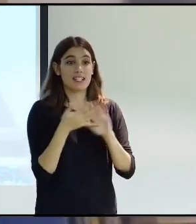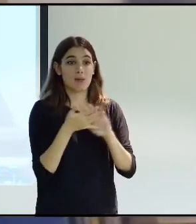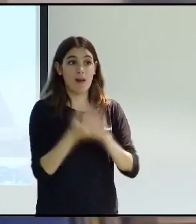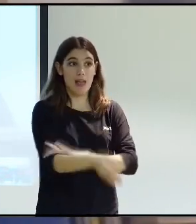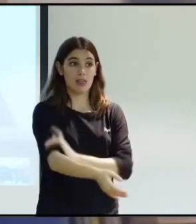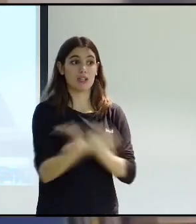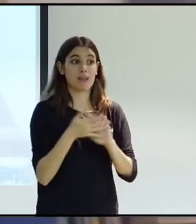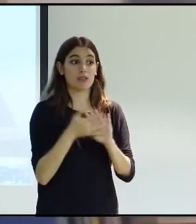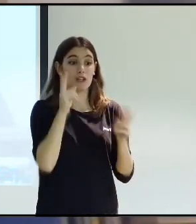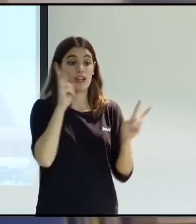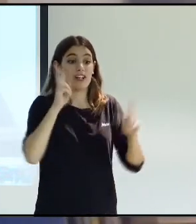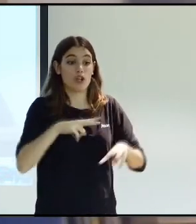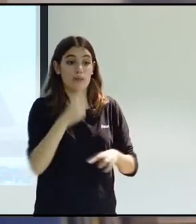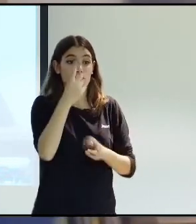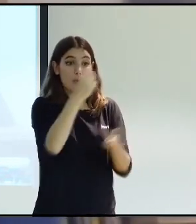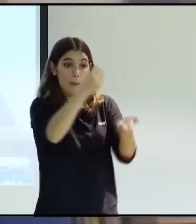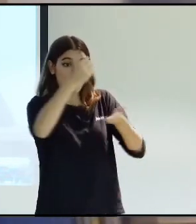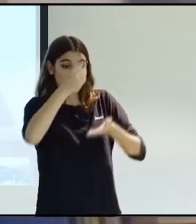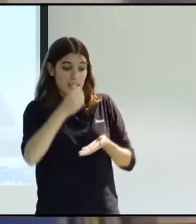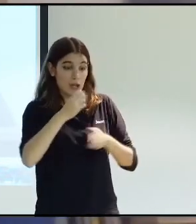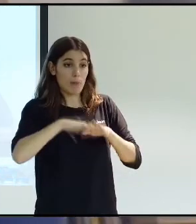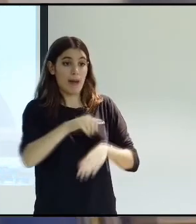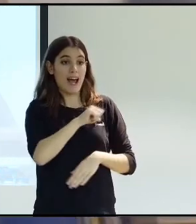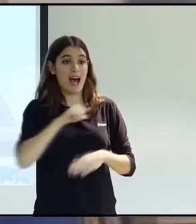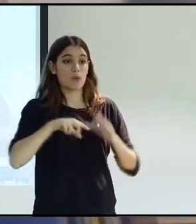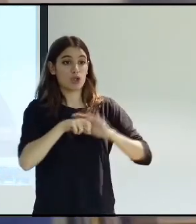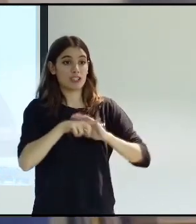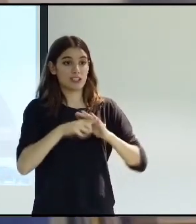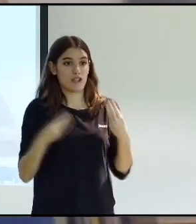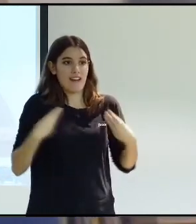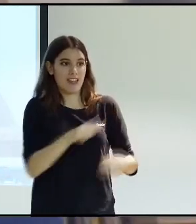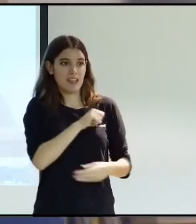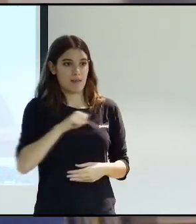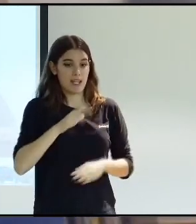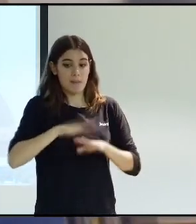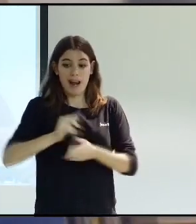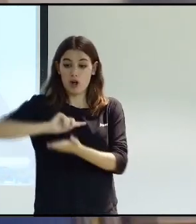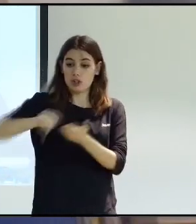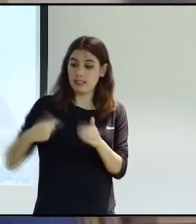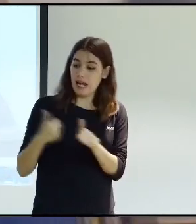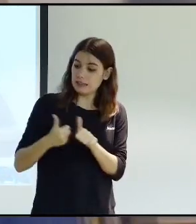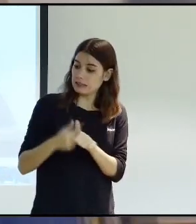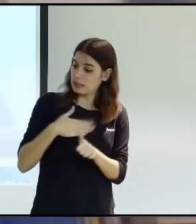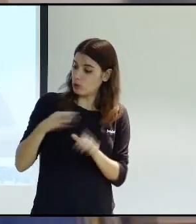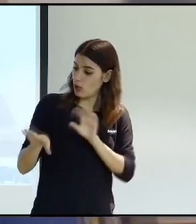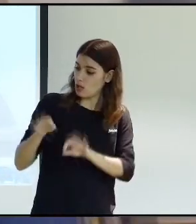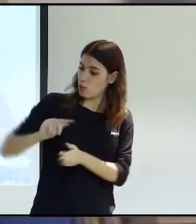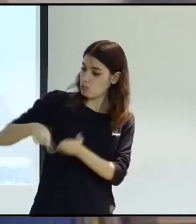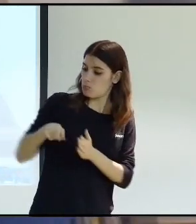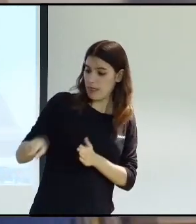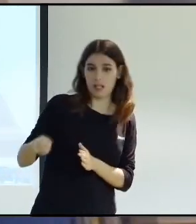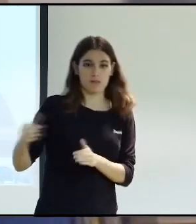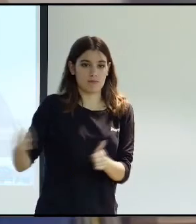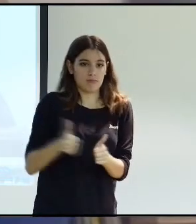requires. So we have the recognition of a provision for self-management for self to hire a personal assistant for independent